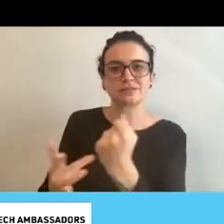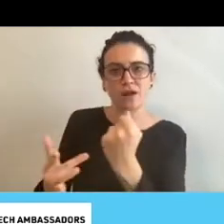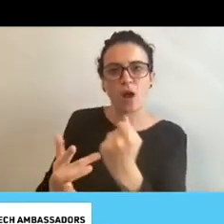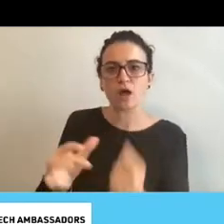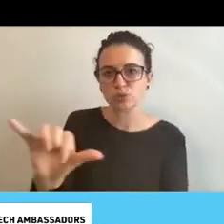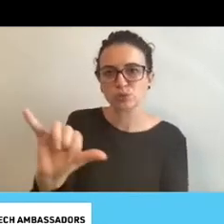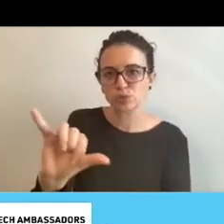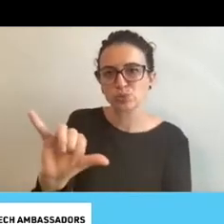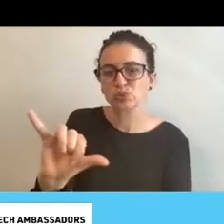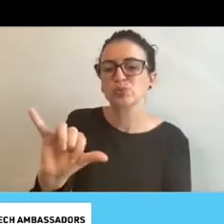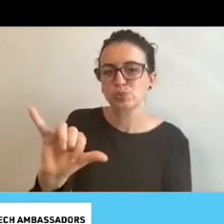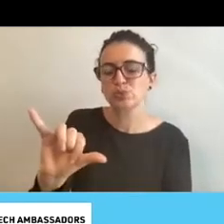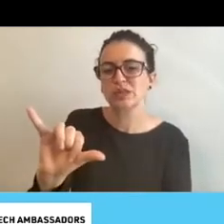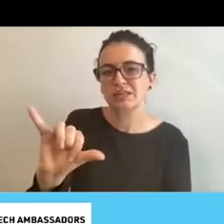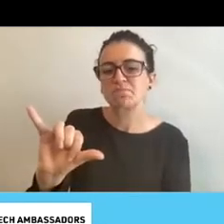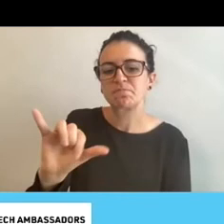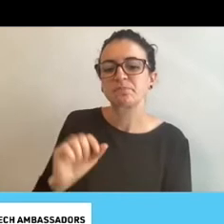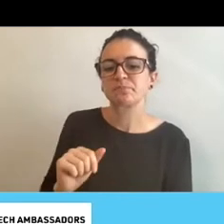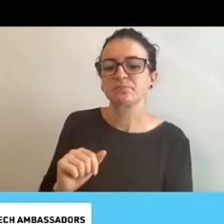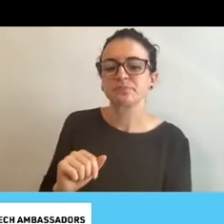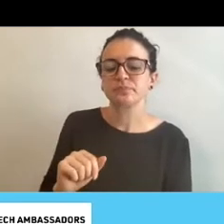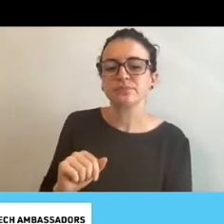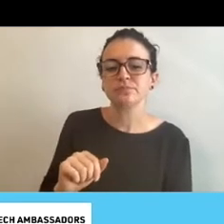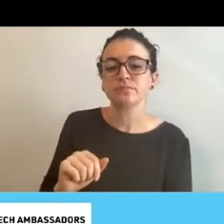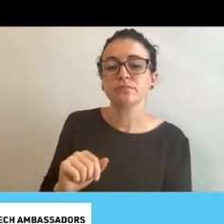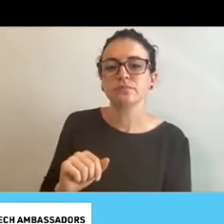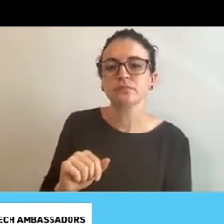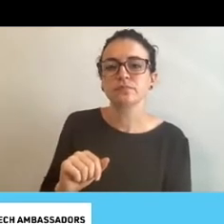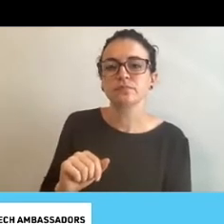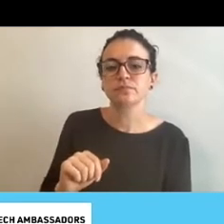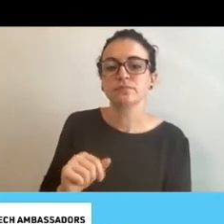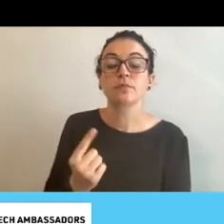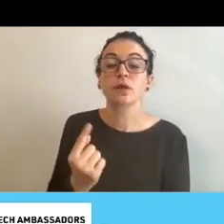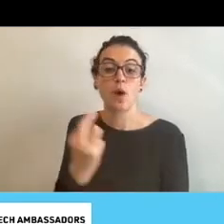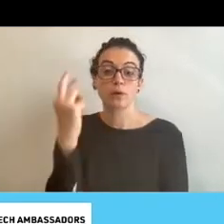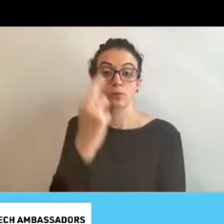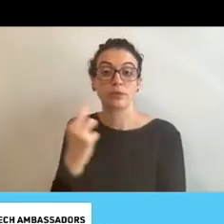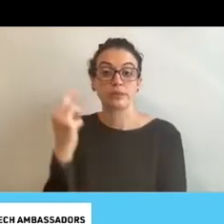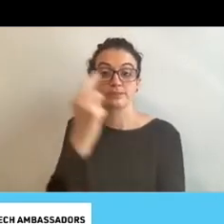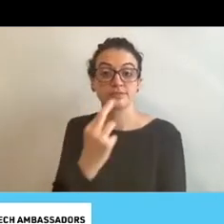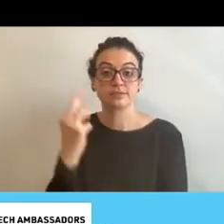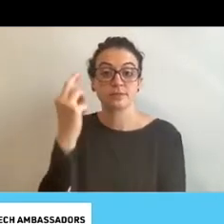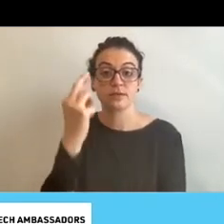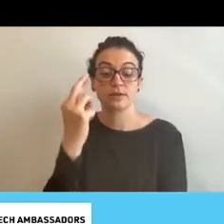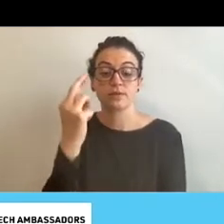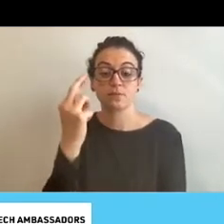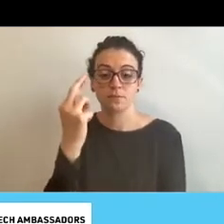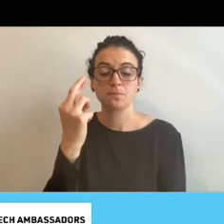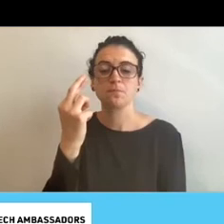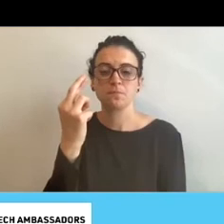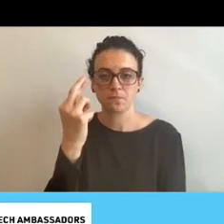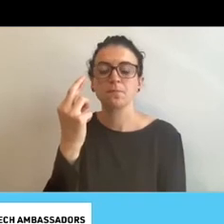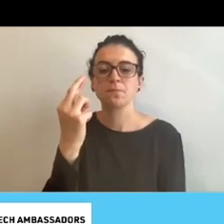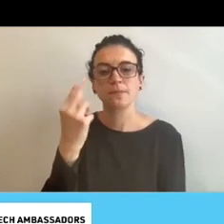And I think one of the reasons that